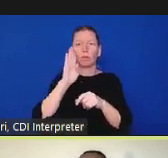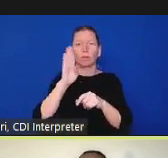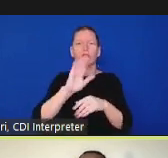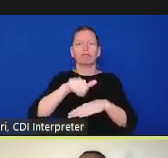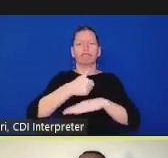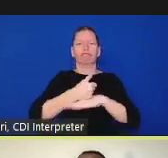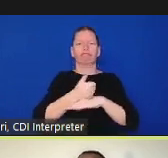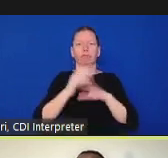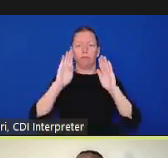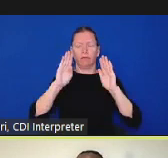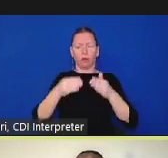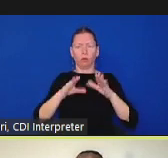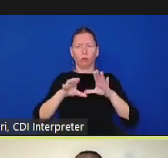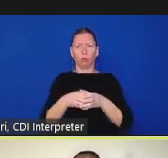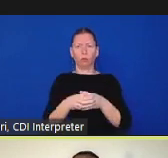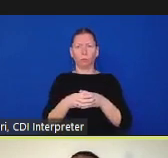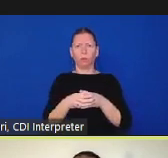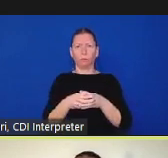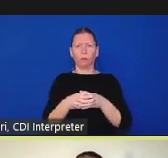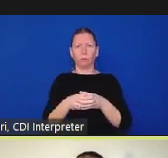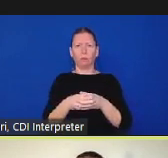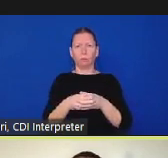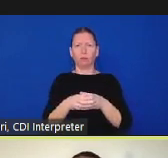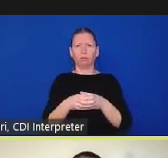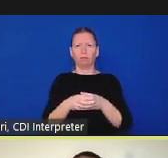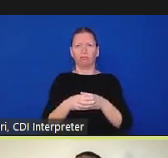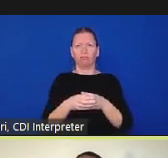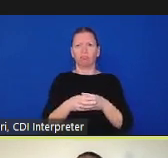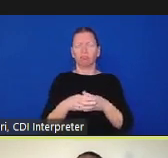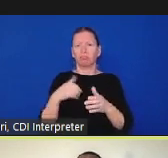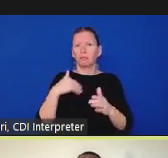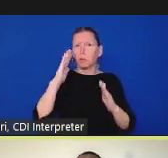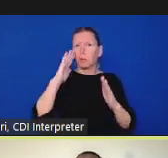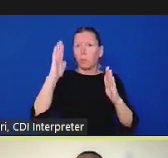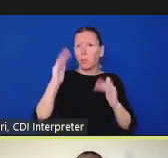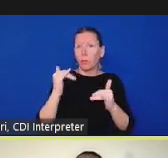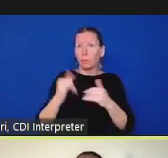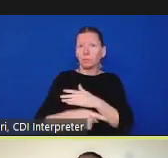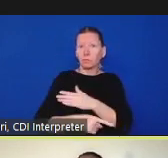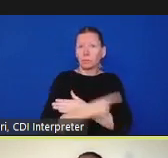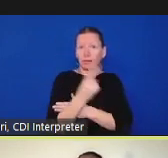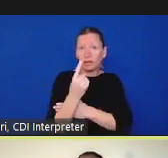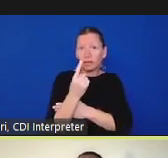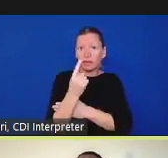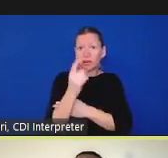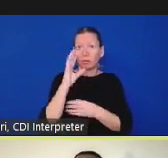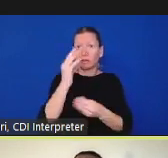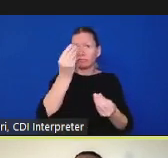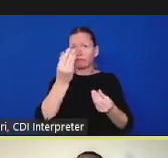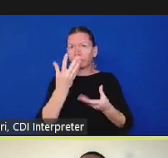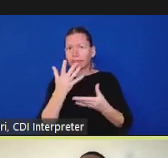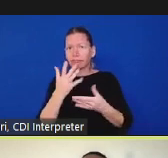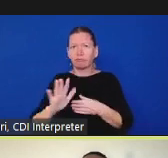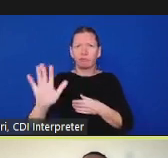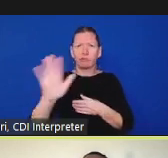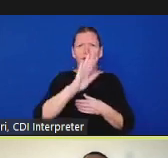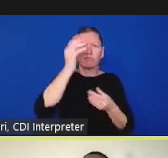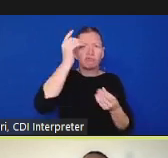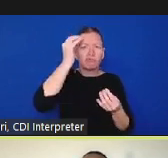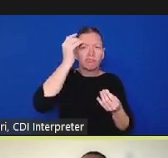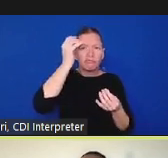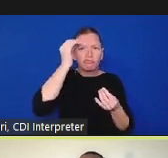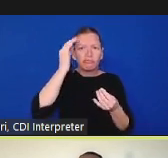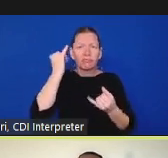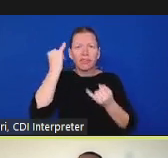we want to hear today hopefully are your thoughts and ideas about how to do that outreach the best ways to reach those